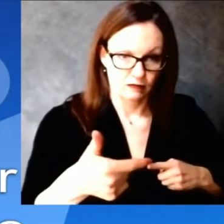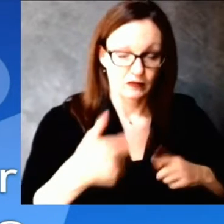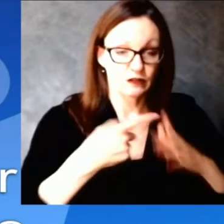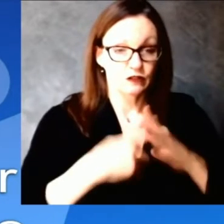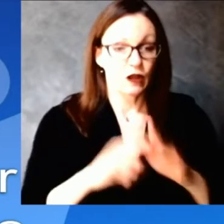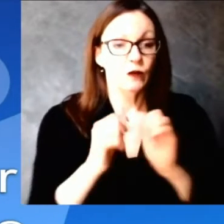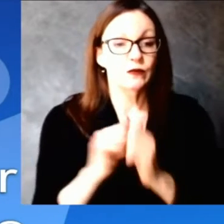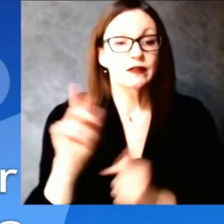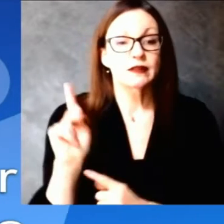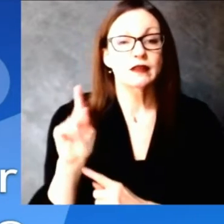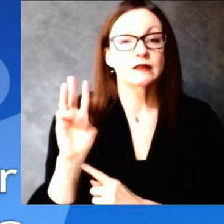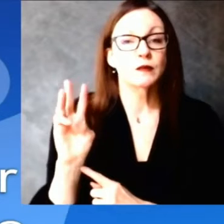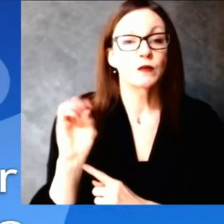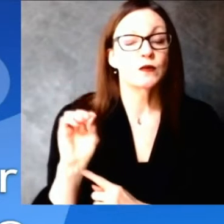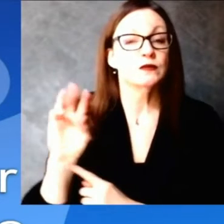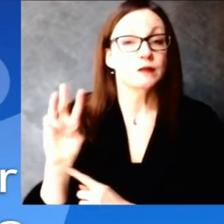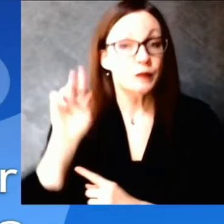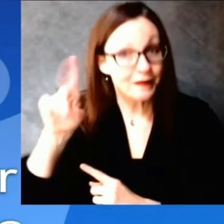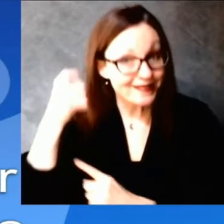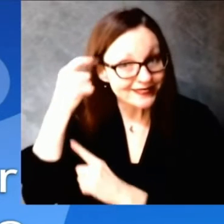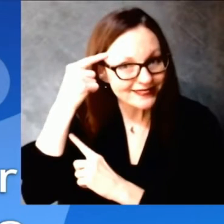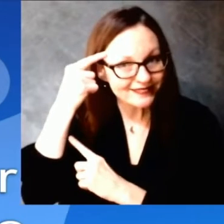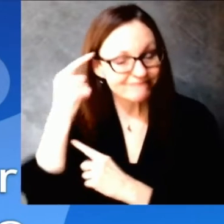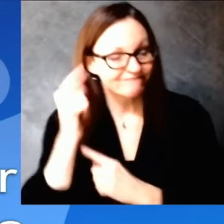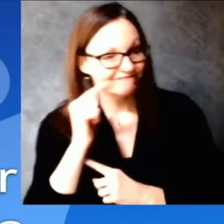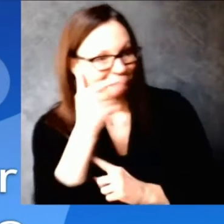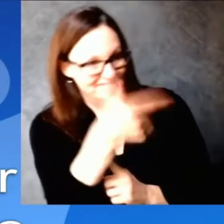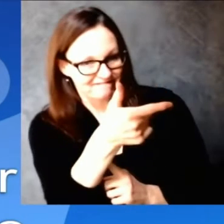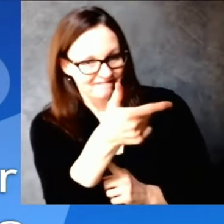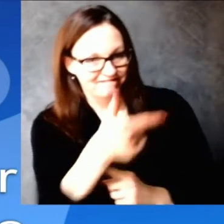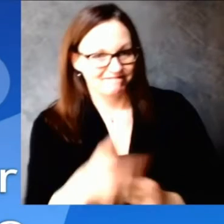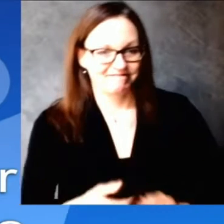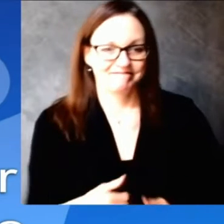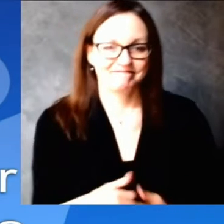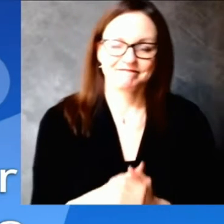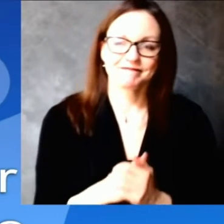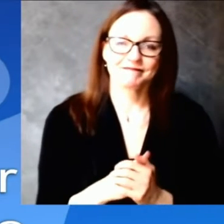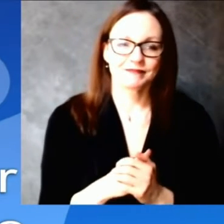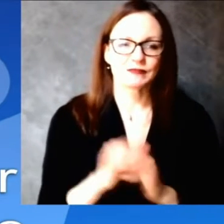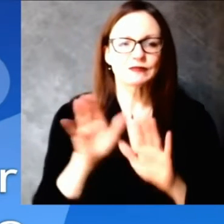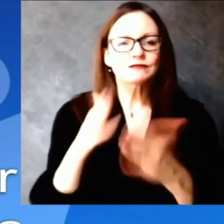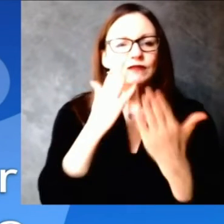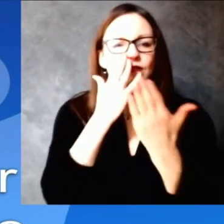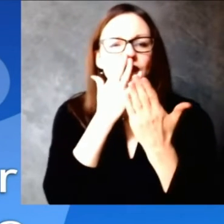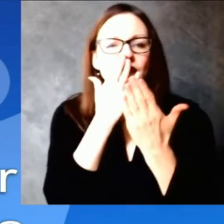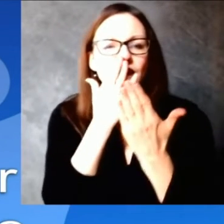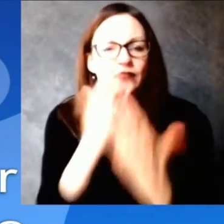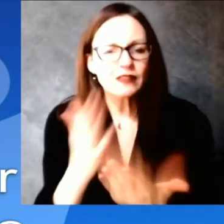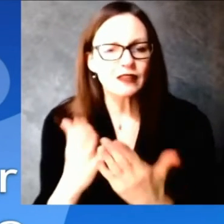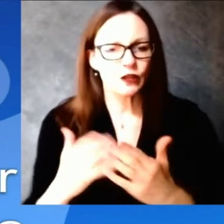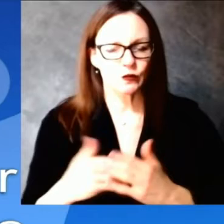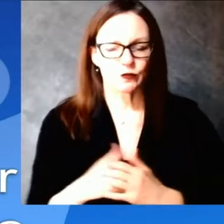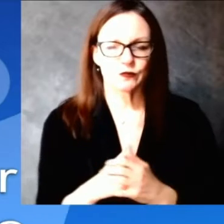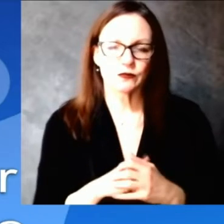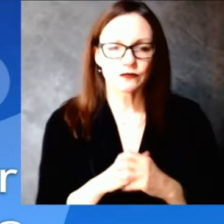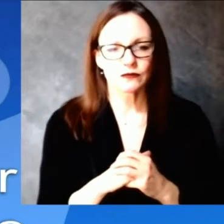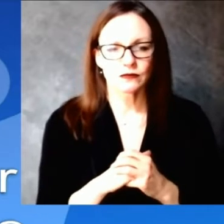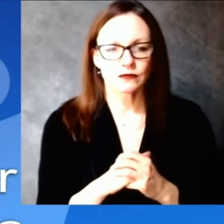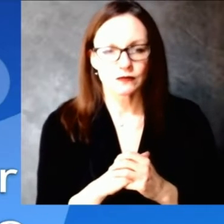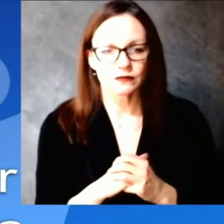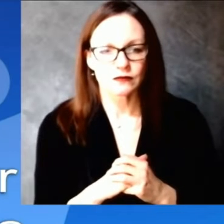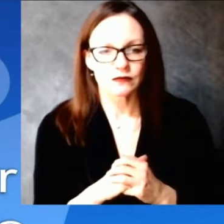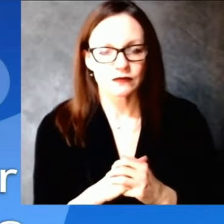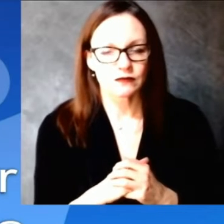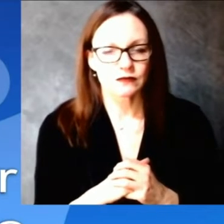Hi, thanks for taking my question. I was wondering if you guys could tell us a little bit more about just